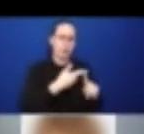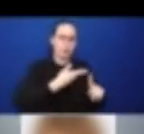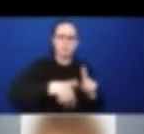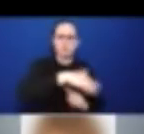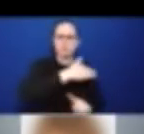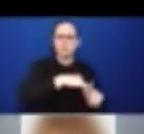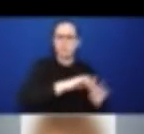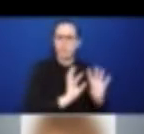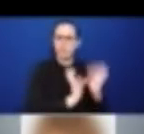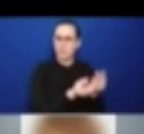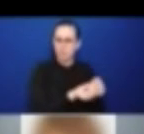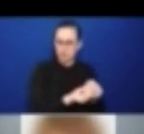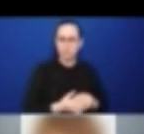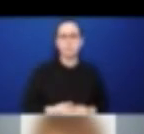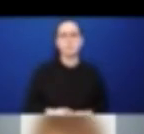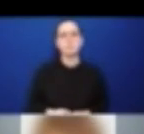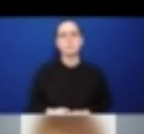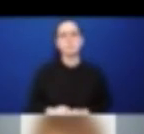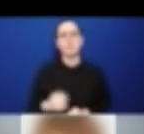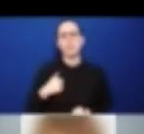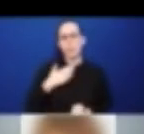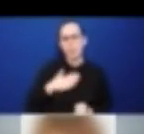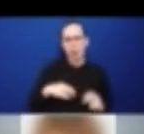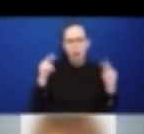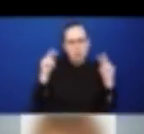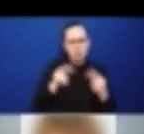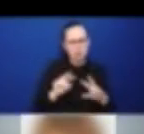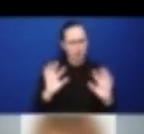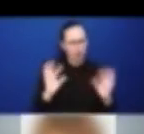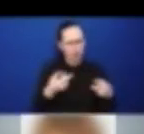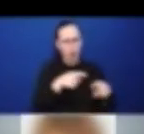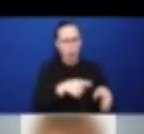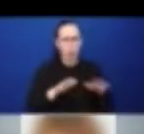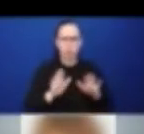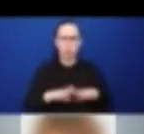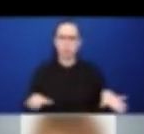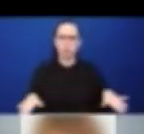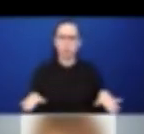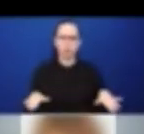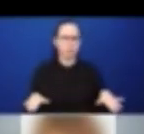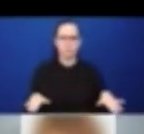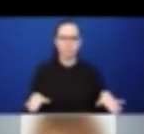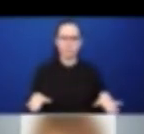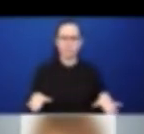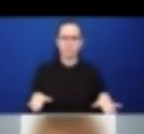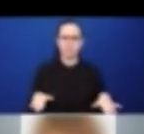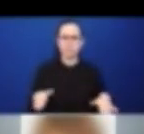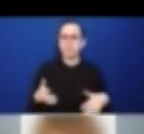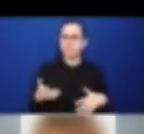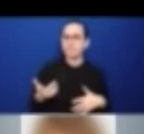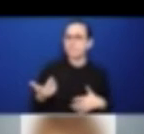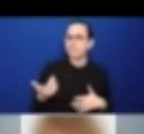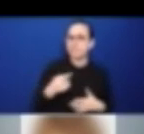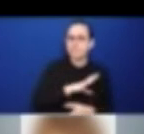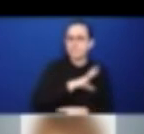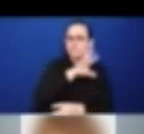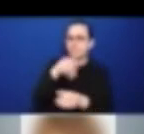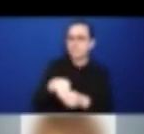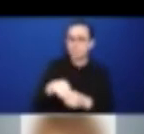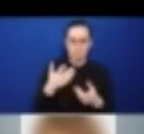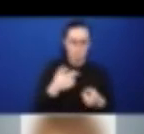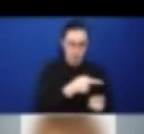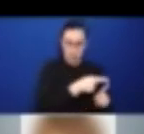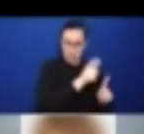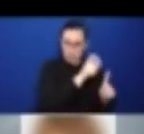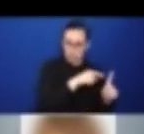are in this intersectionality group between women, persons with disabilities, different vulnerabilities that